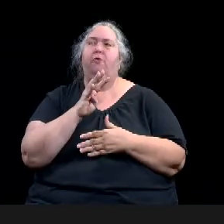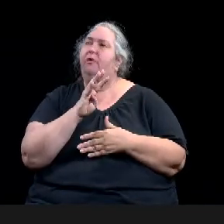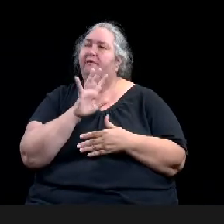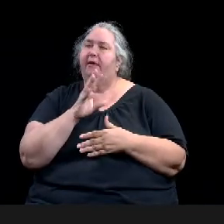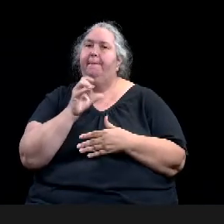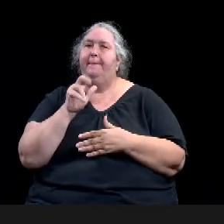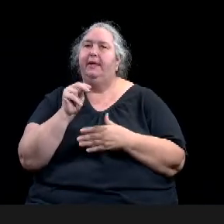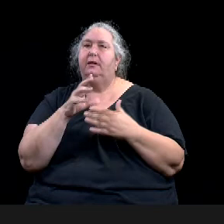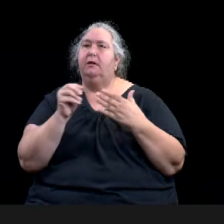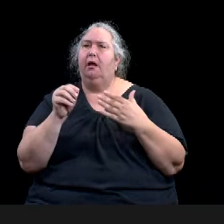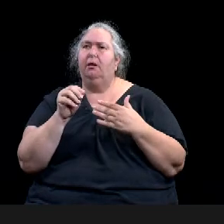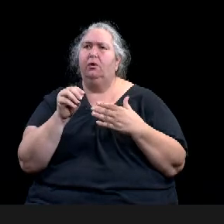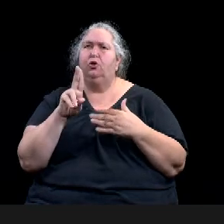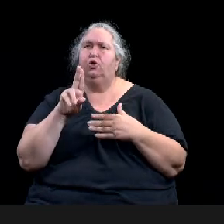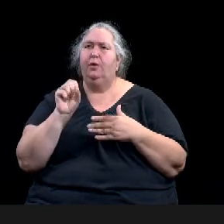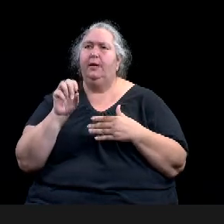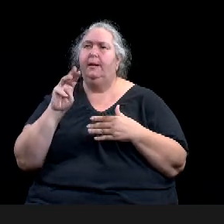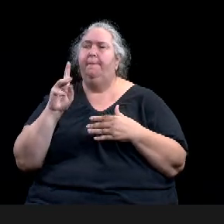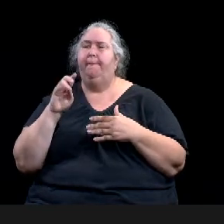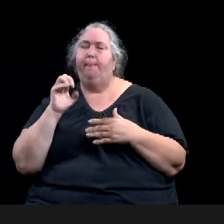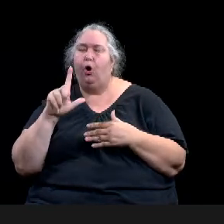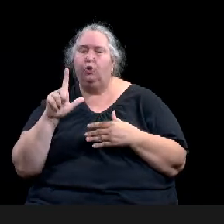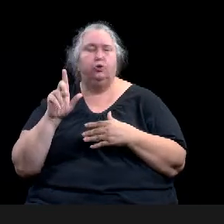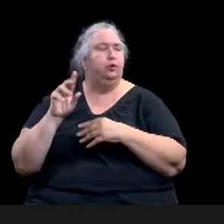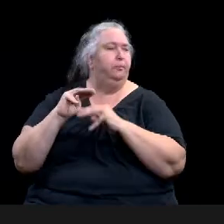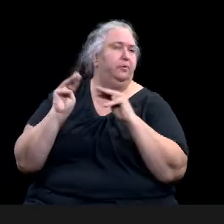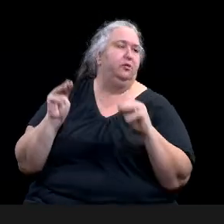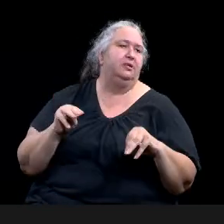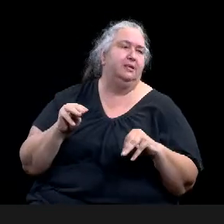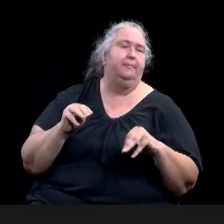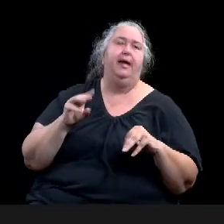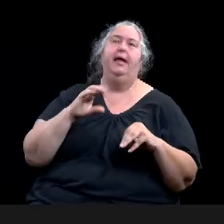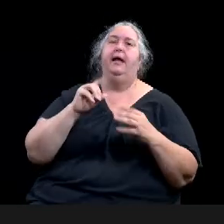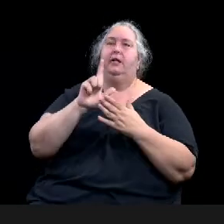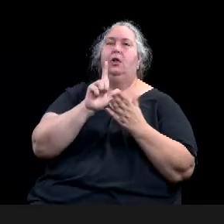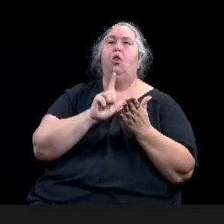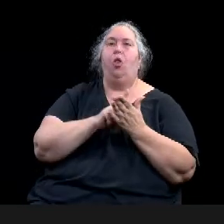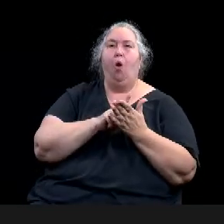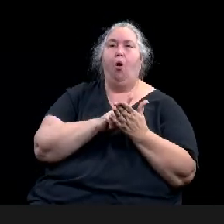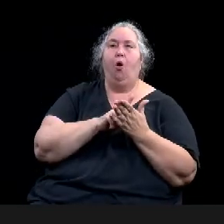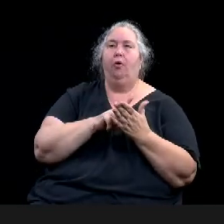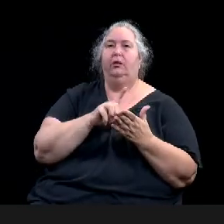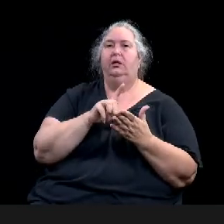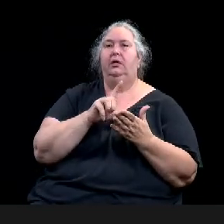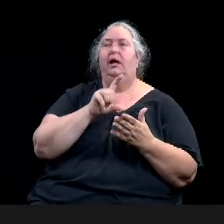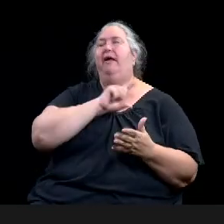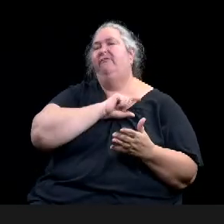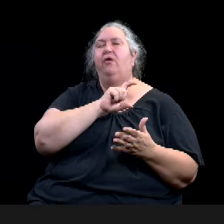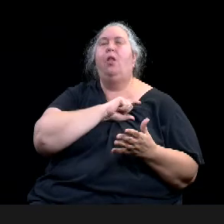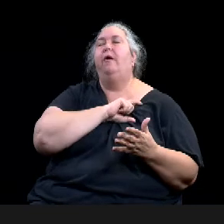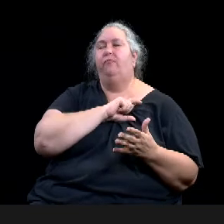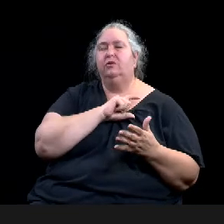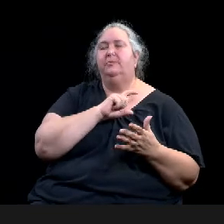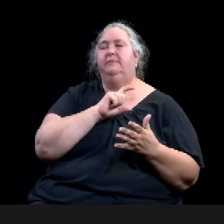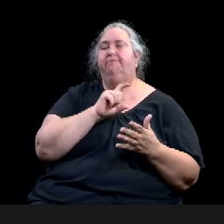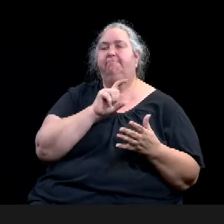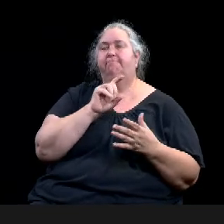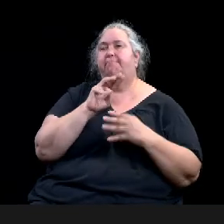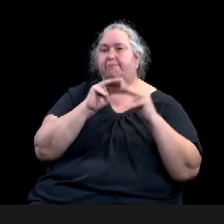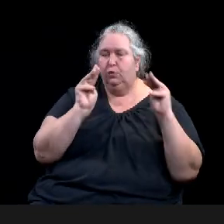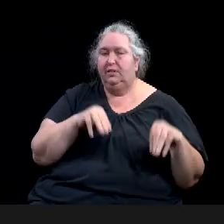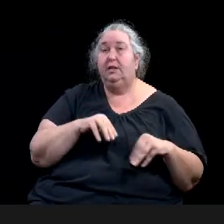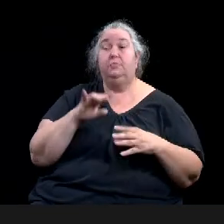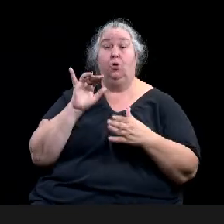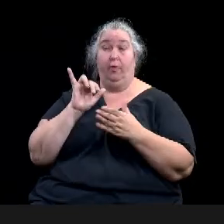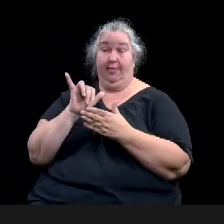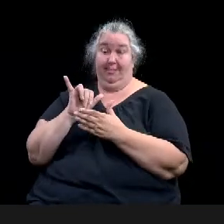So our key findings, this section really delves into, into that specific area. Our